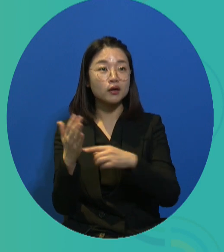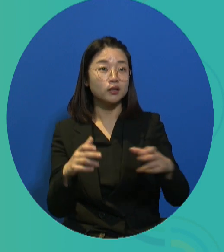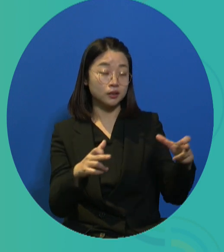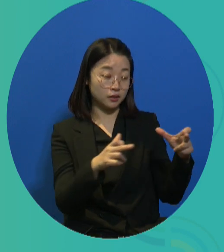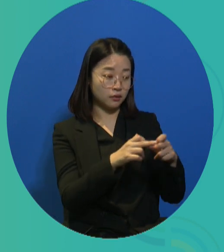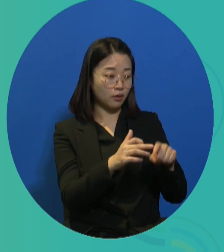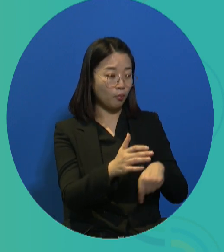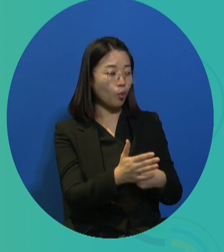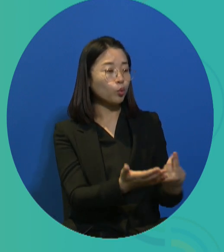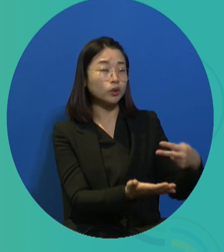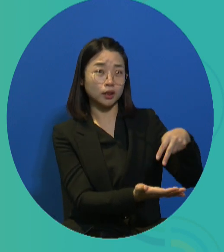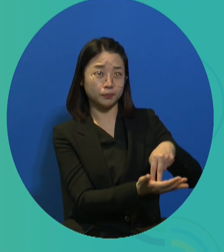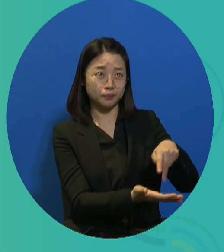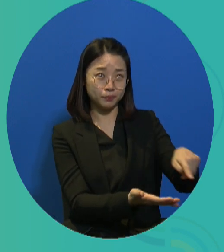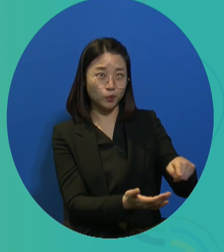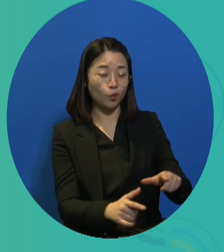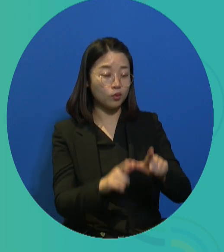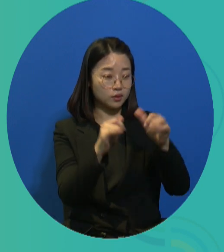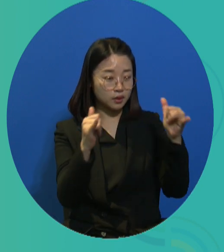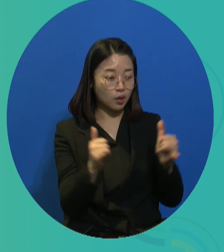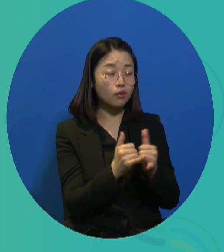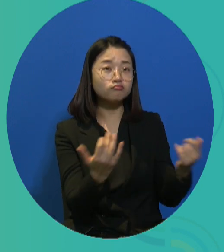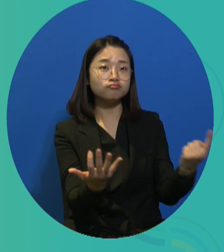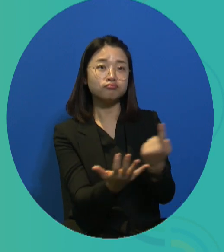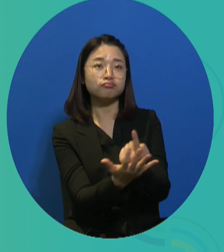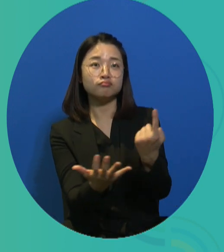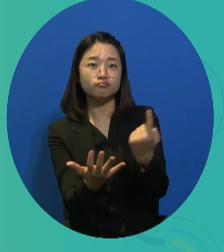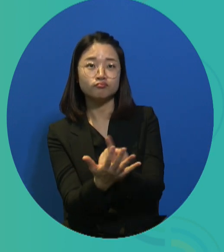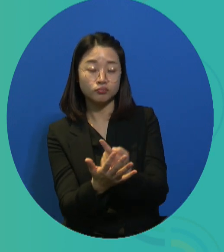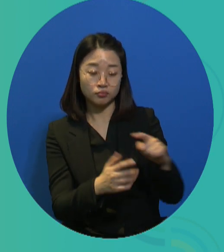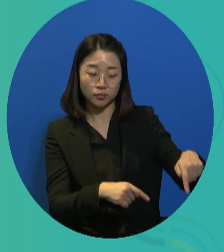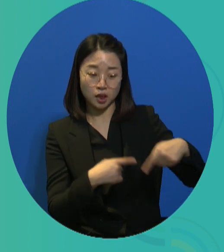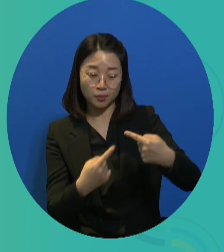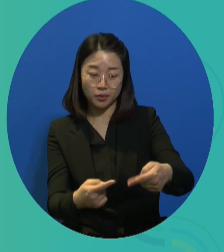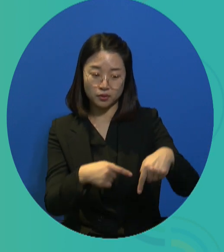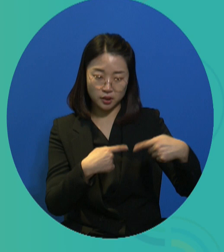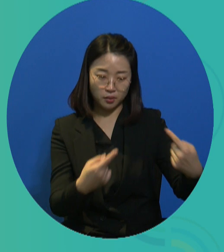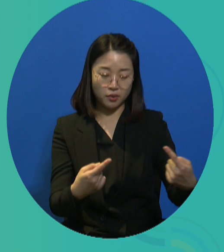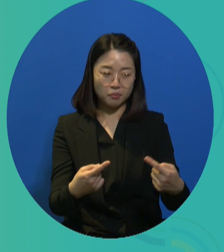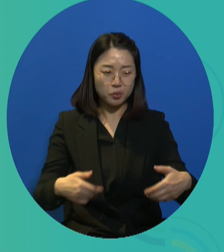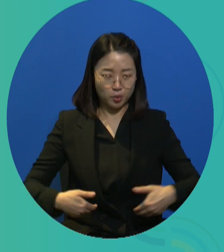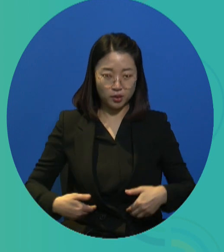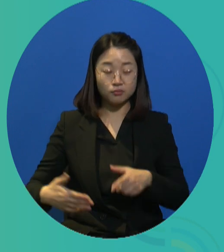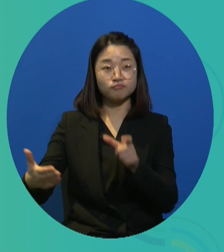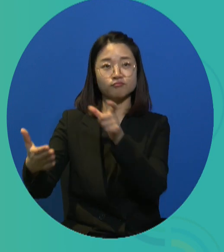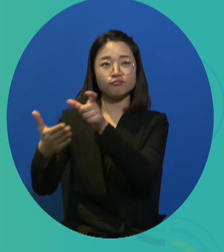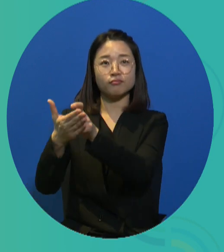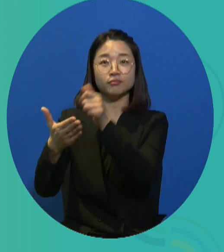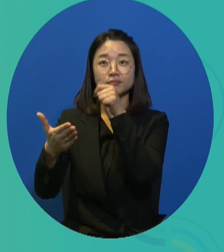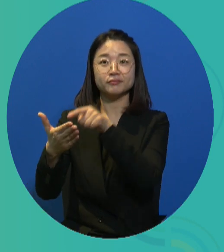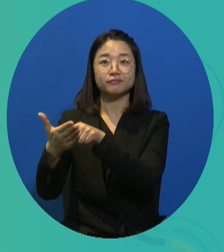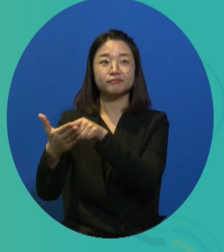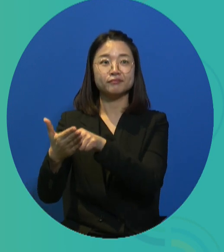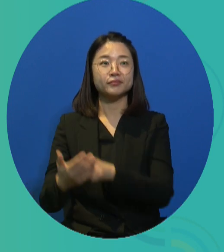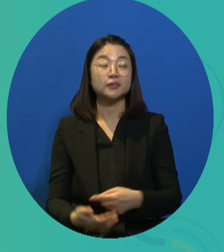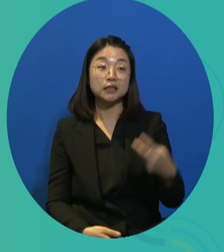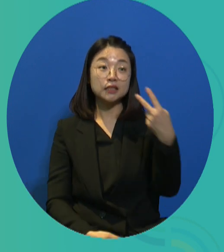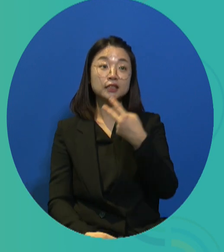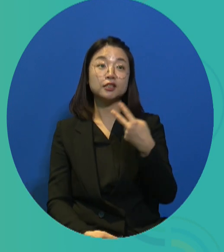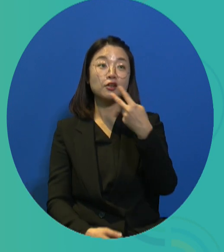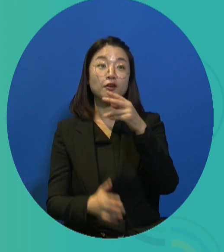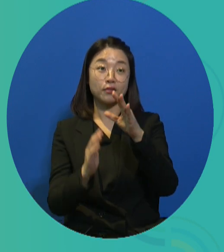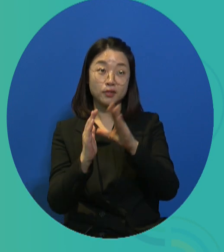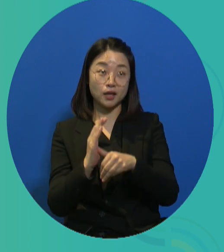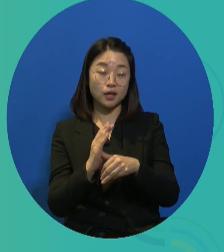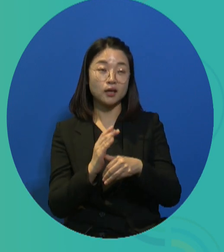charter was adopted, which is about social inclusion of disabled persons and helping them become more independent in their